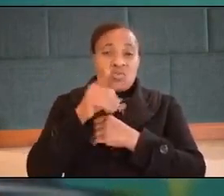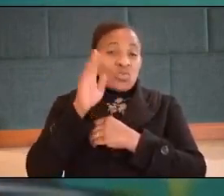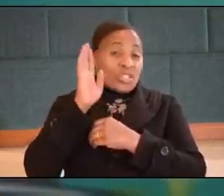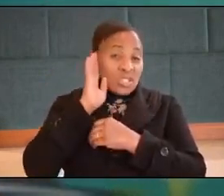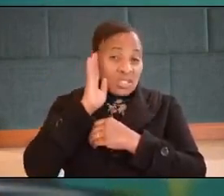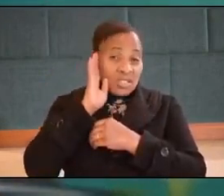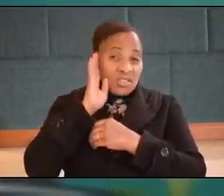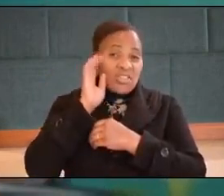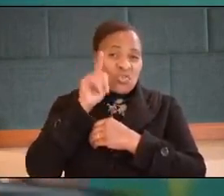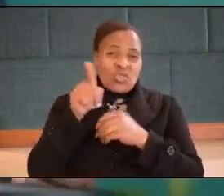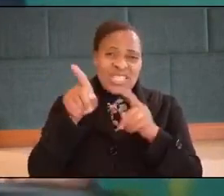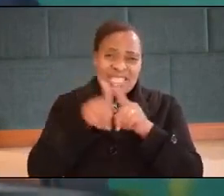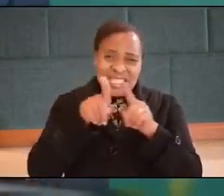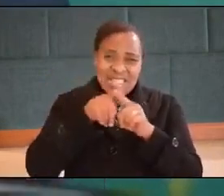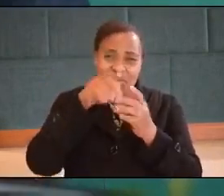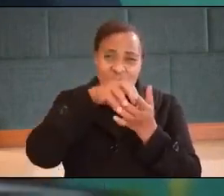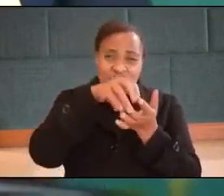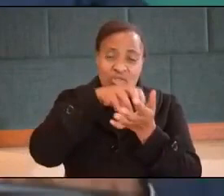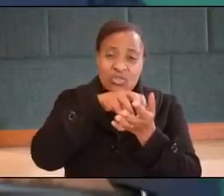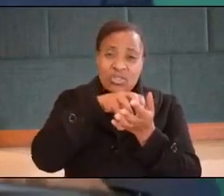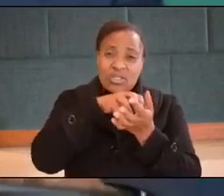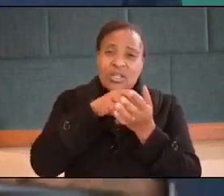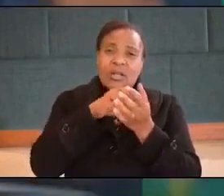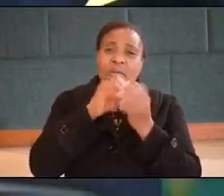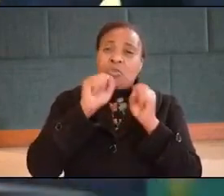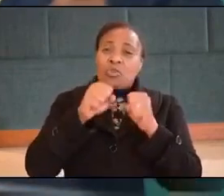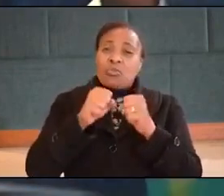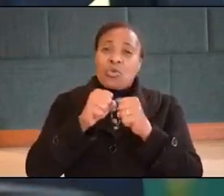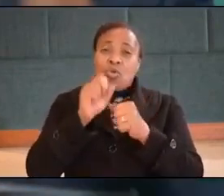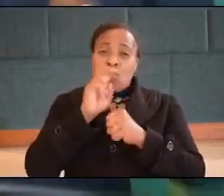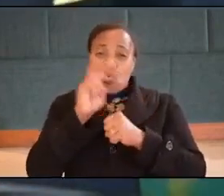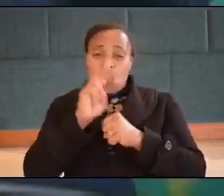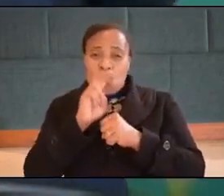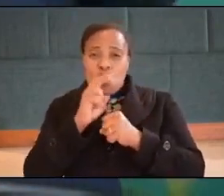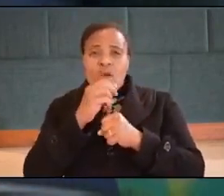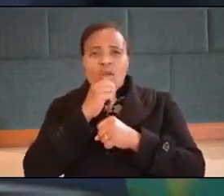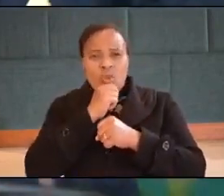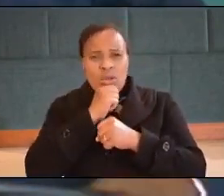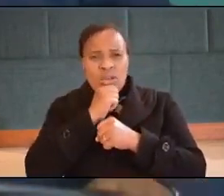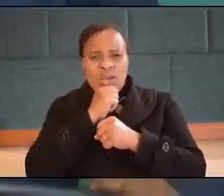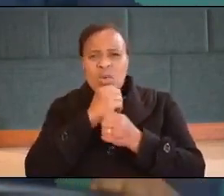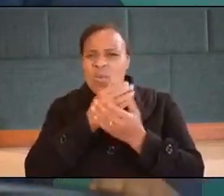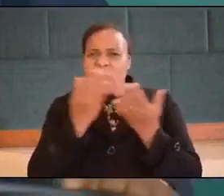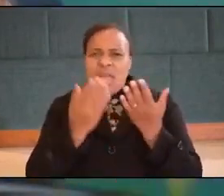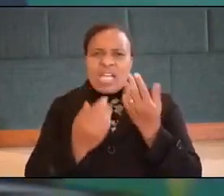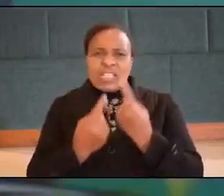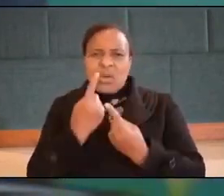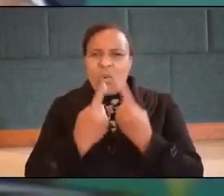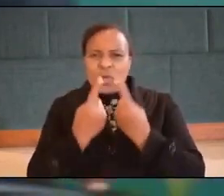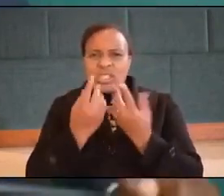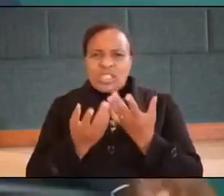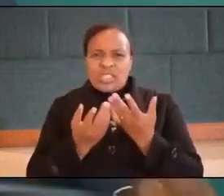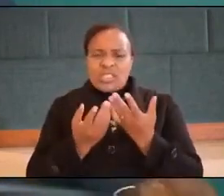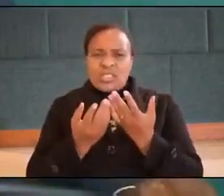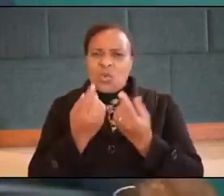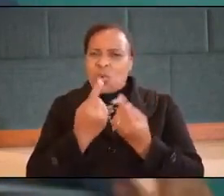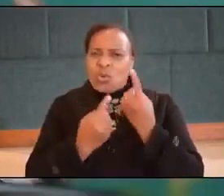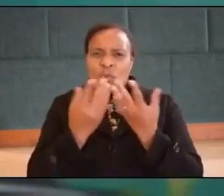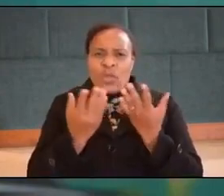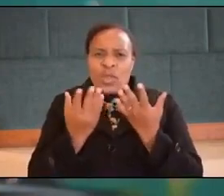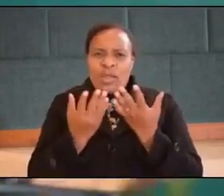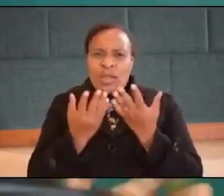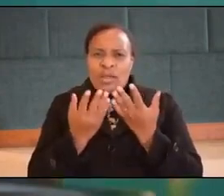you in that position where you can look back and you wonder where is the flame where is the fire